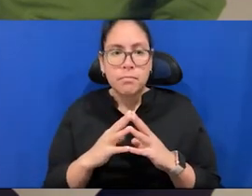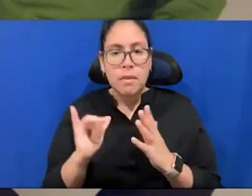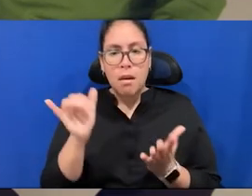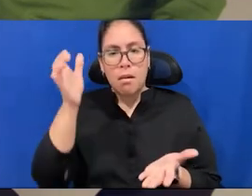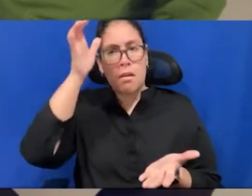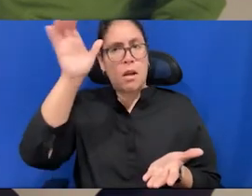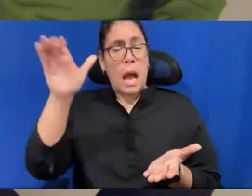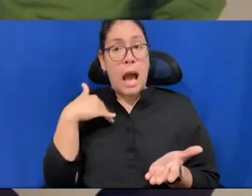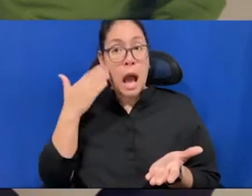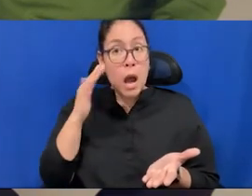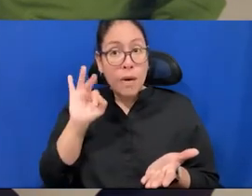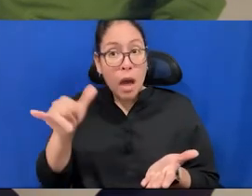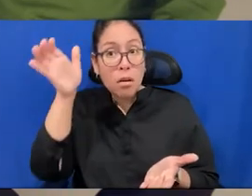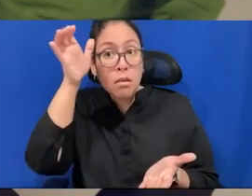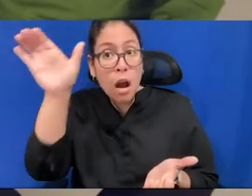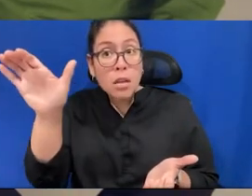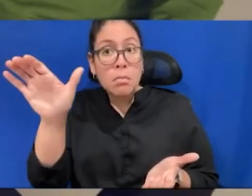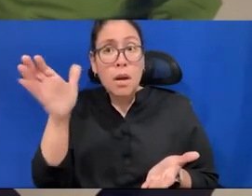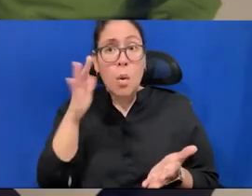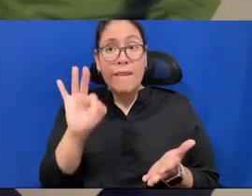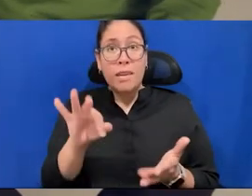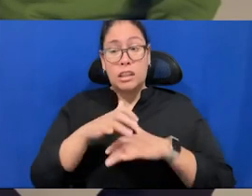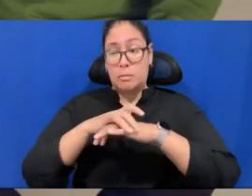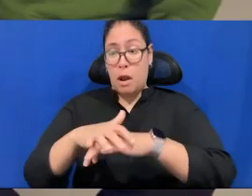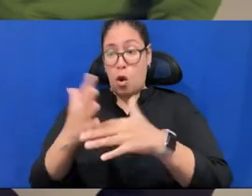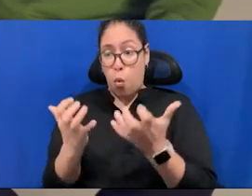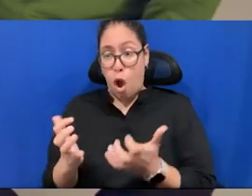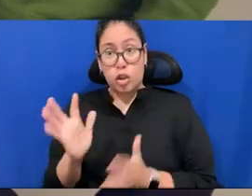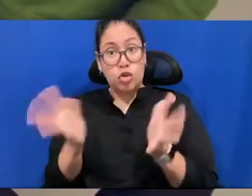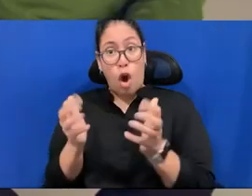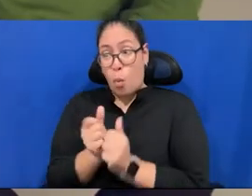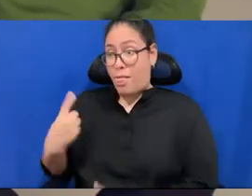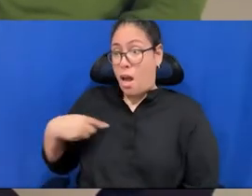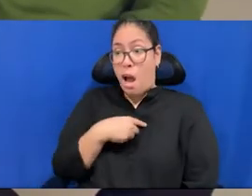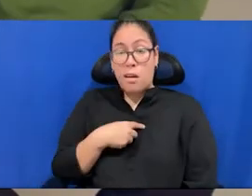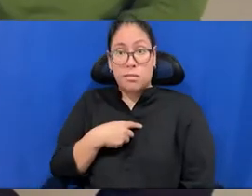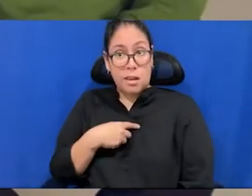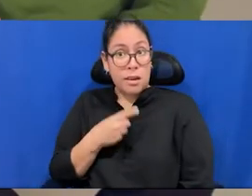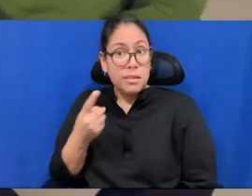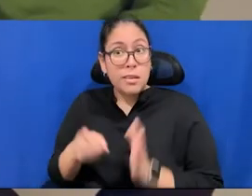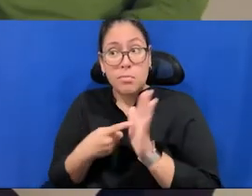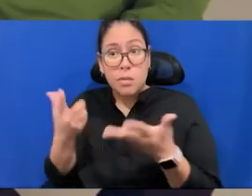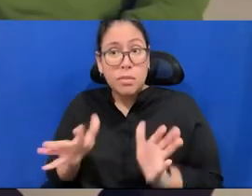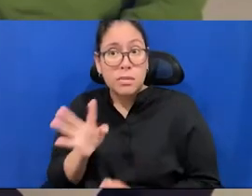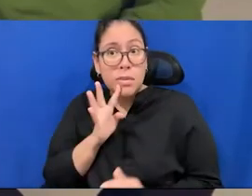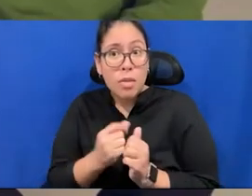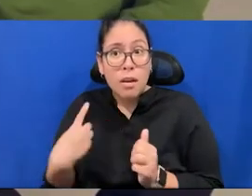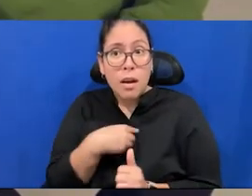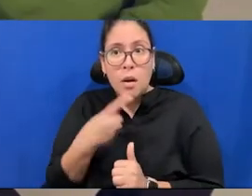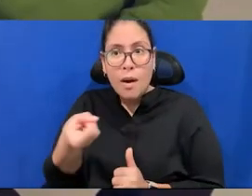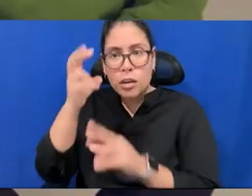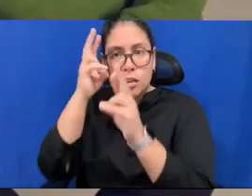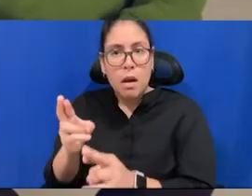I don't know if spider want to talk with us. We have to respect, and they're silent also. But we believe that if we, if we start to engage